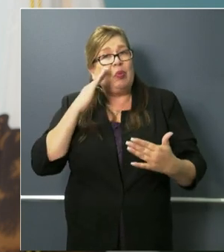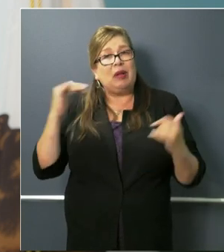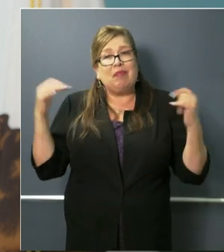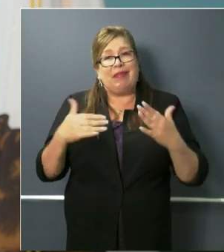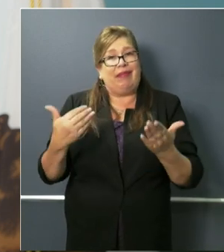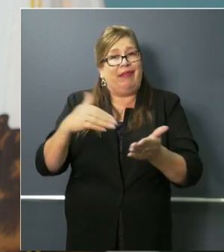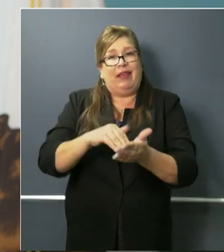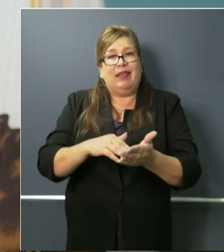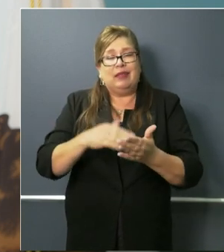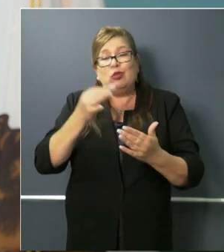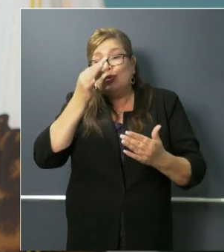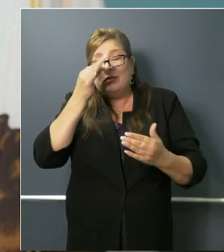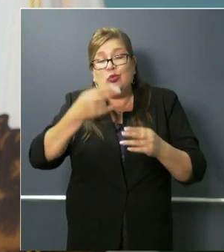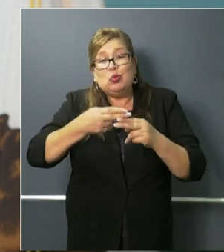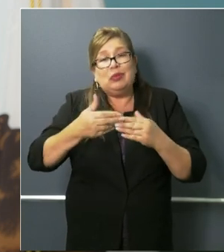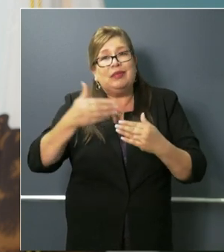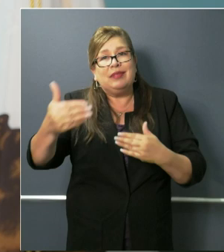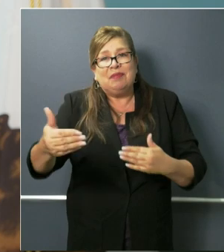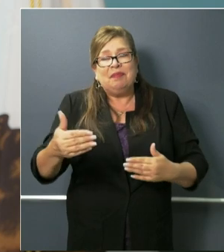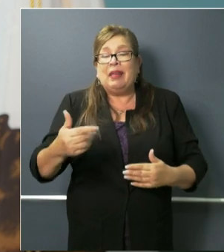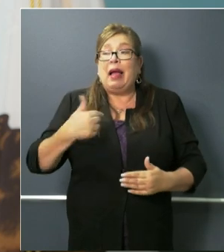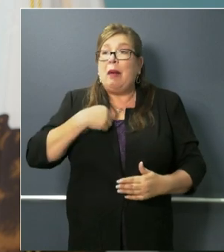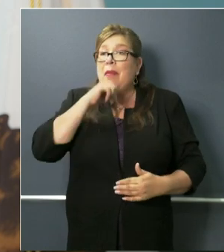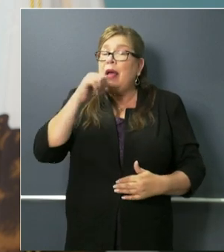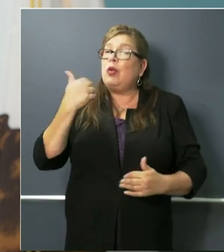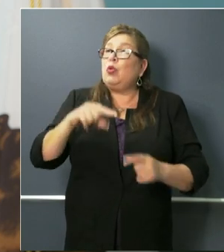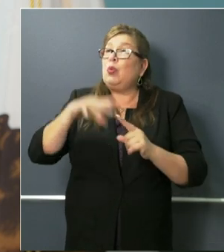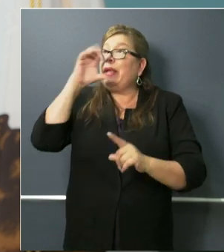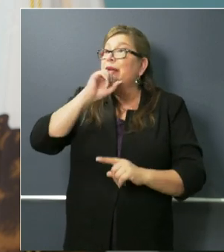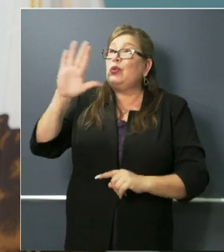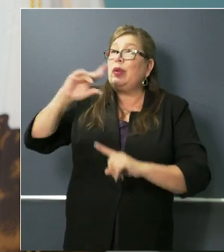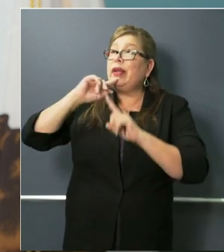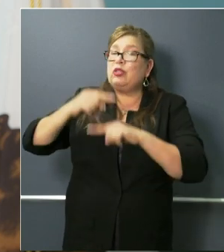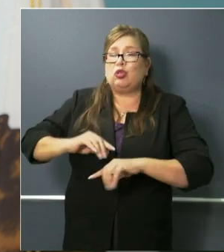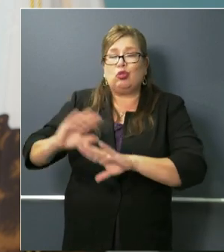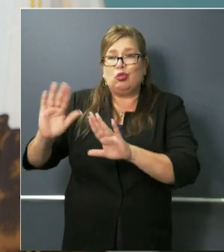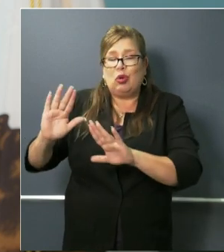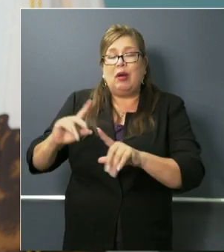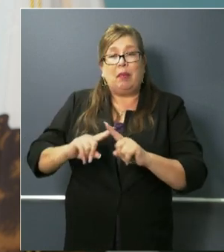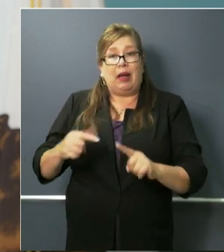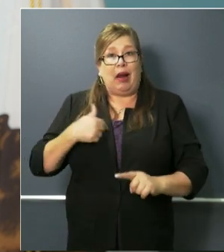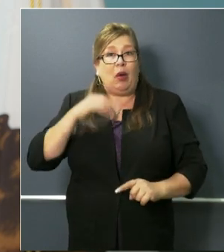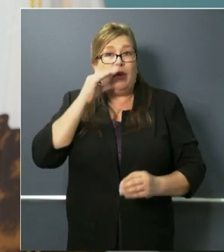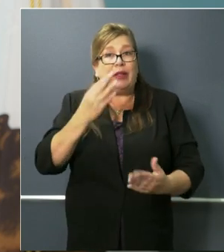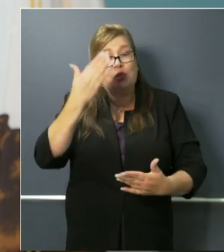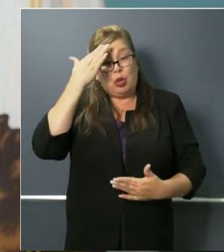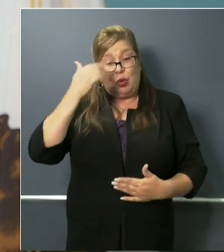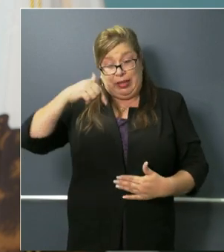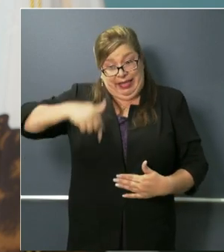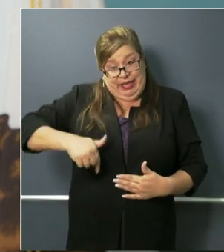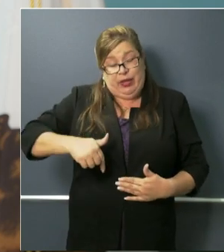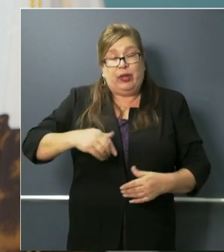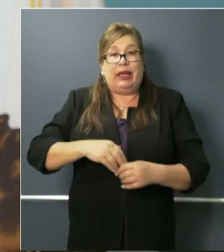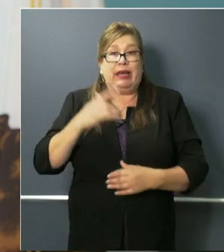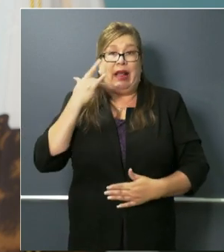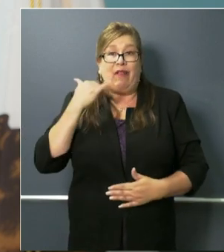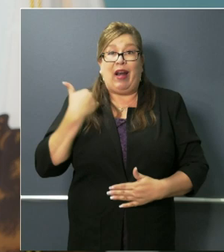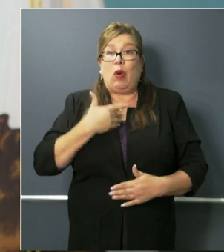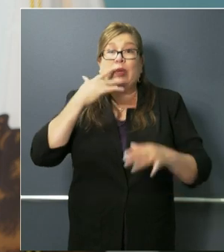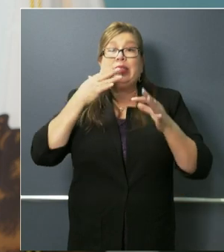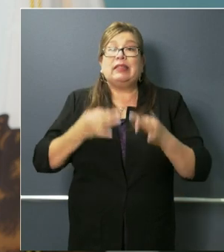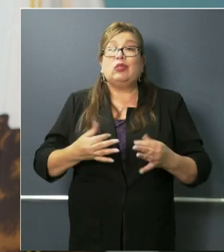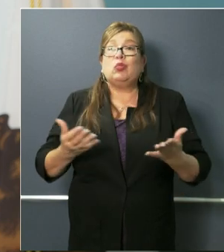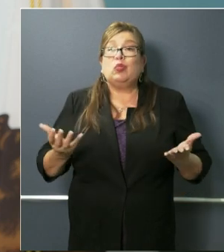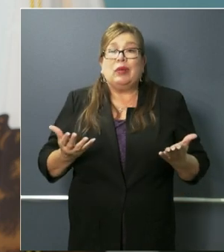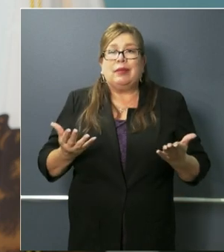second guess anybody uh but i am here to say this our decision on that basis at least here in the state of california will